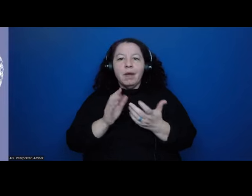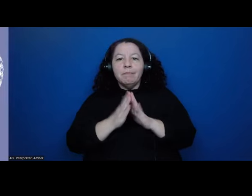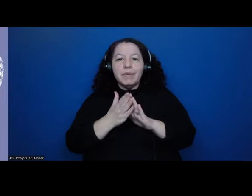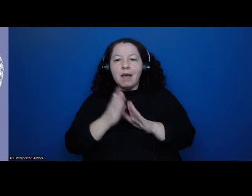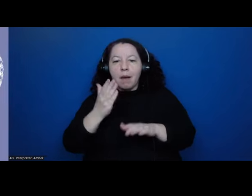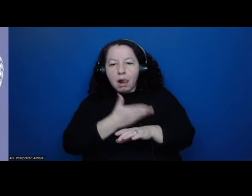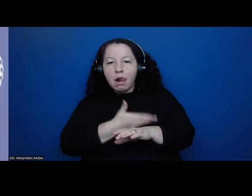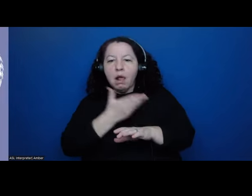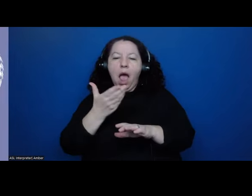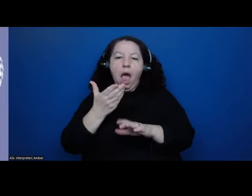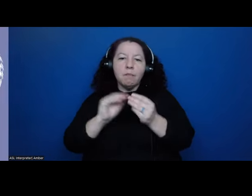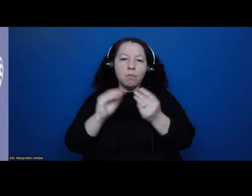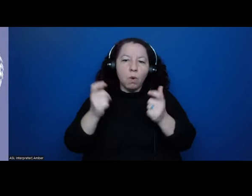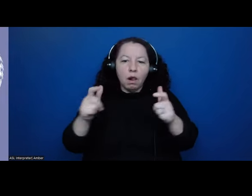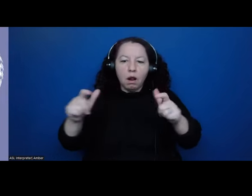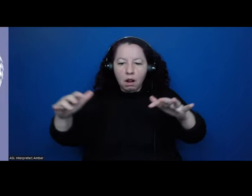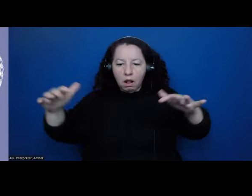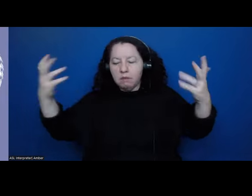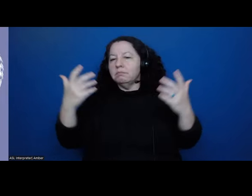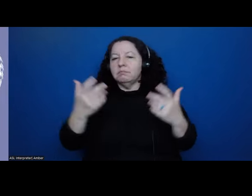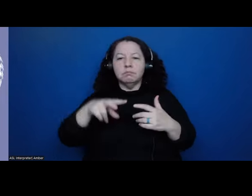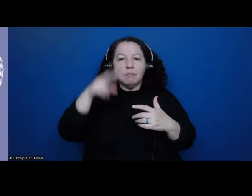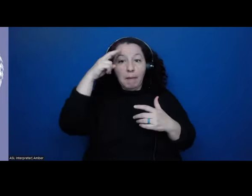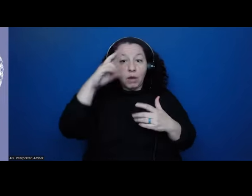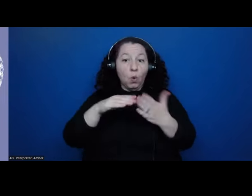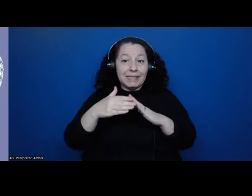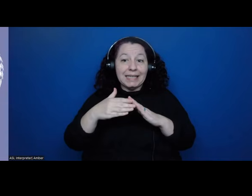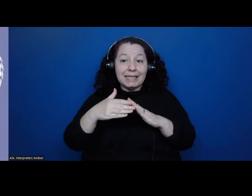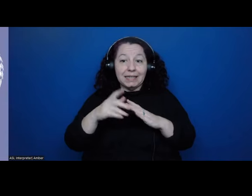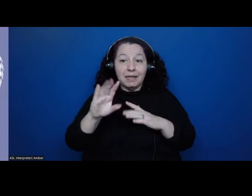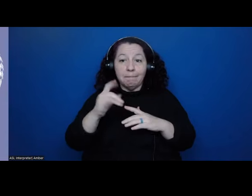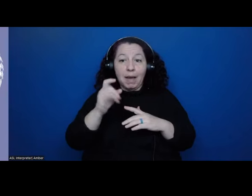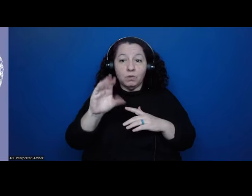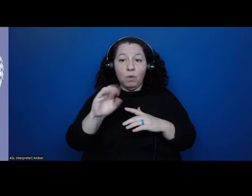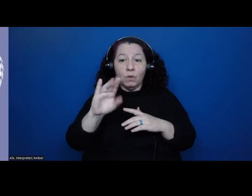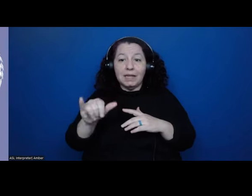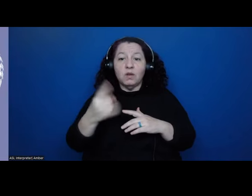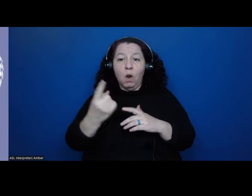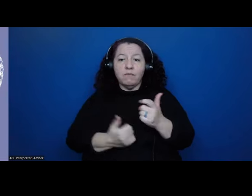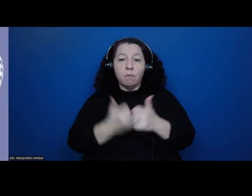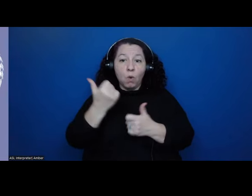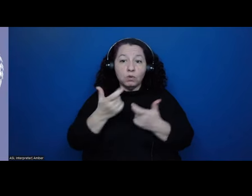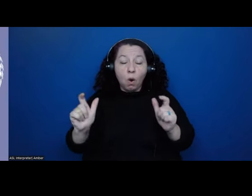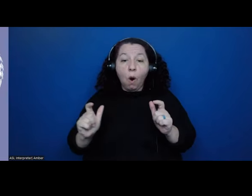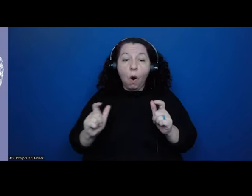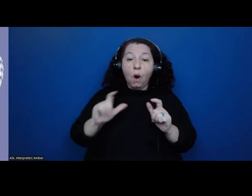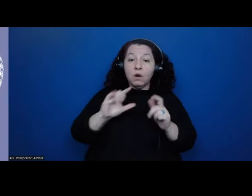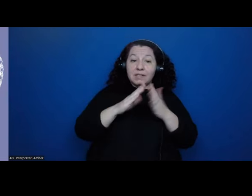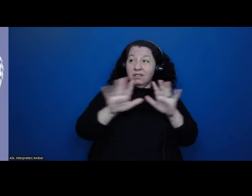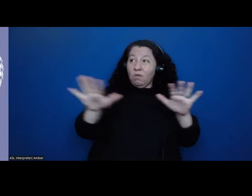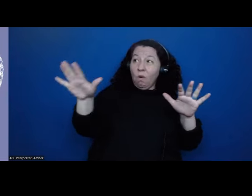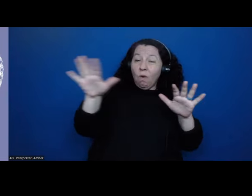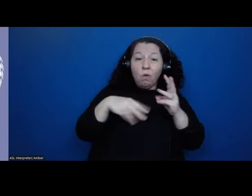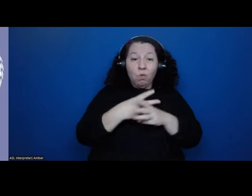Mexico city is one of the biggest cities in the world, um, and is growing. Uh, and so that, um, affects the